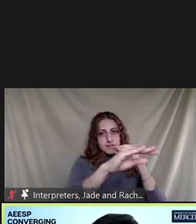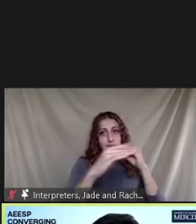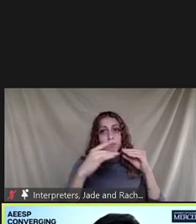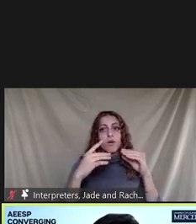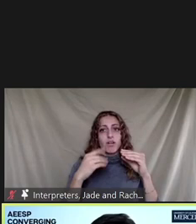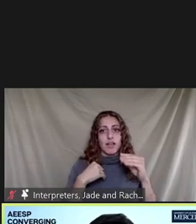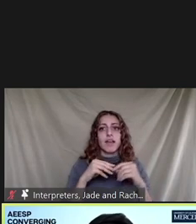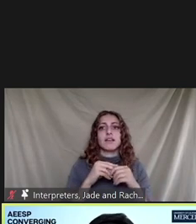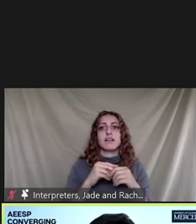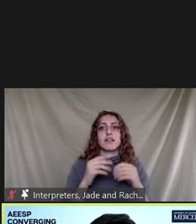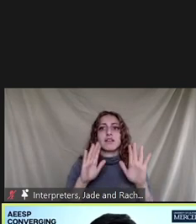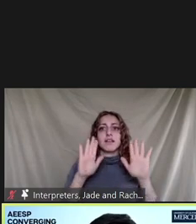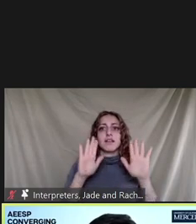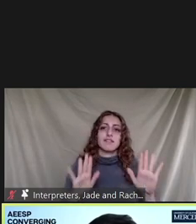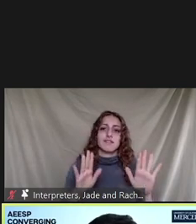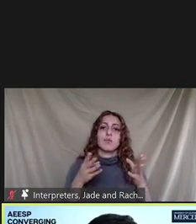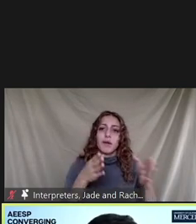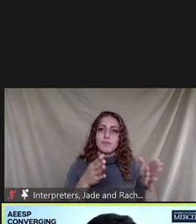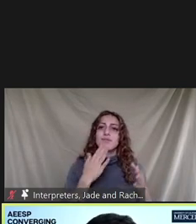this is the this is the end of my presentation